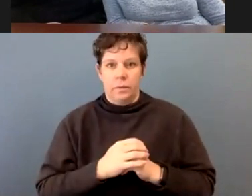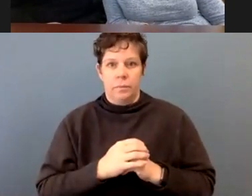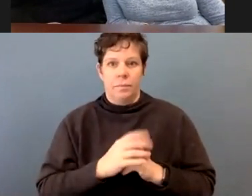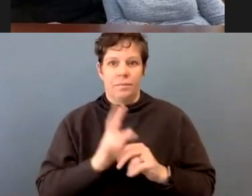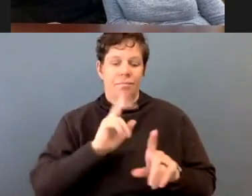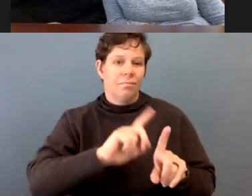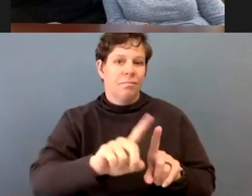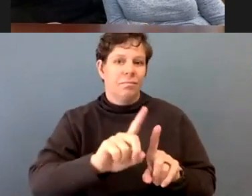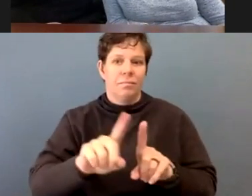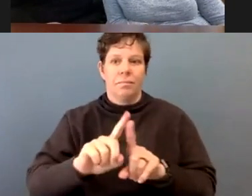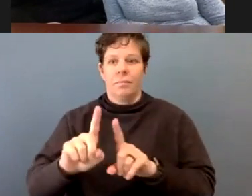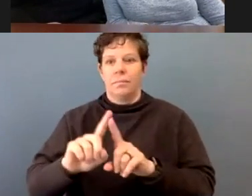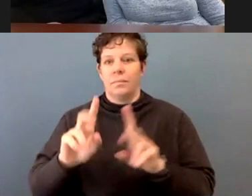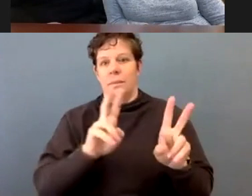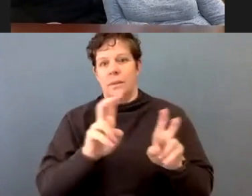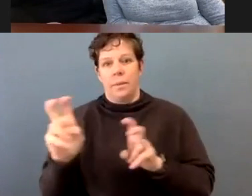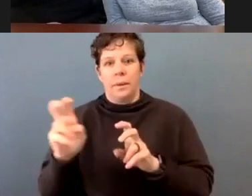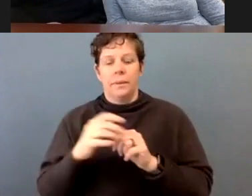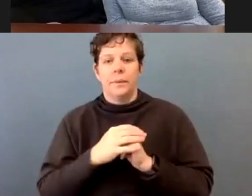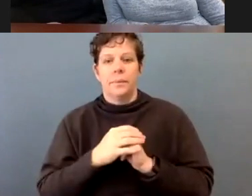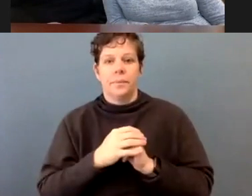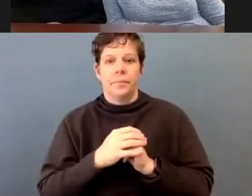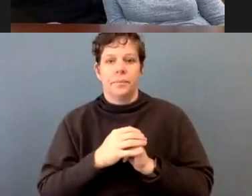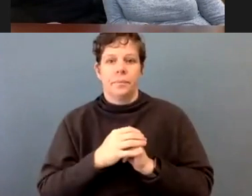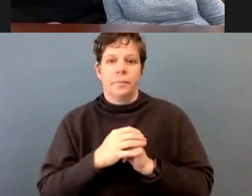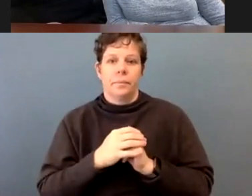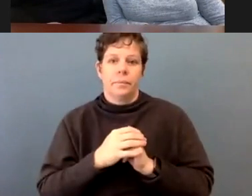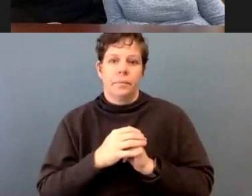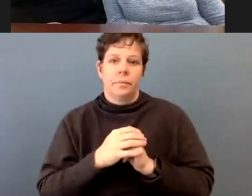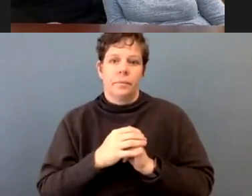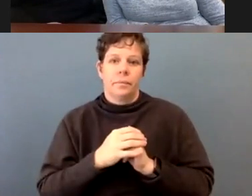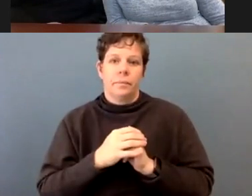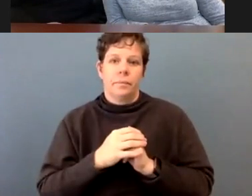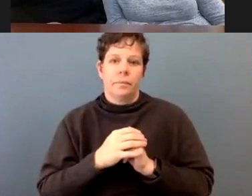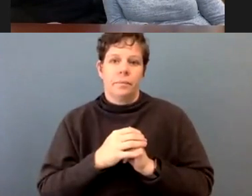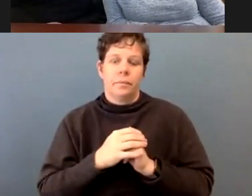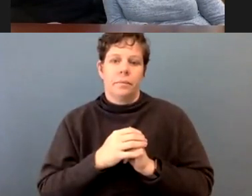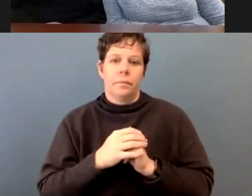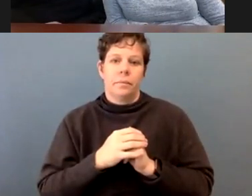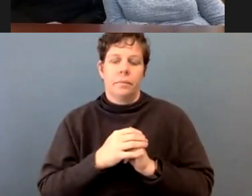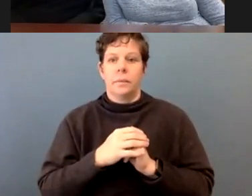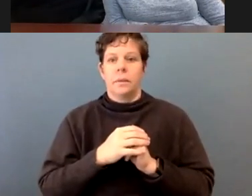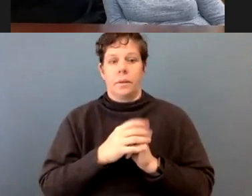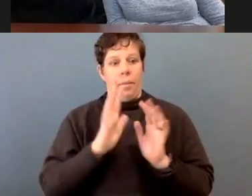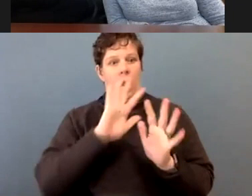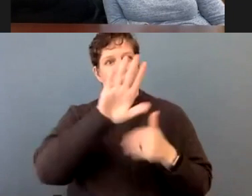what we do with it next